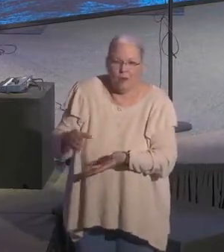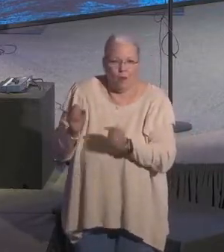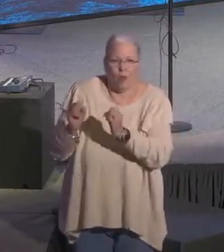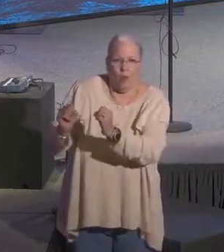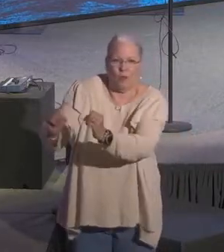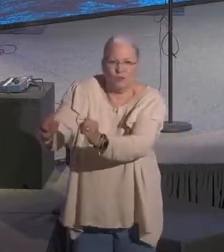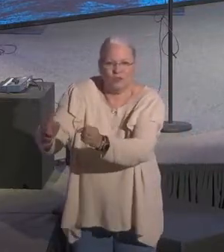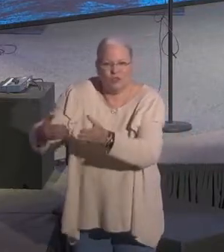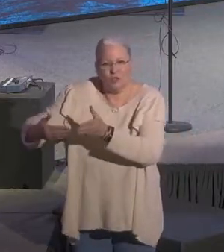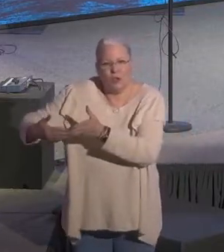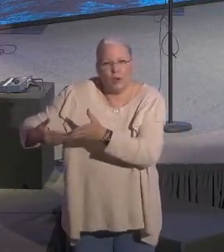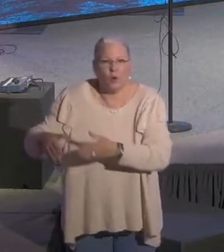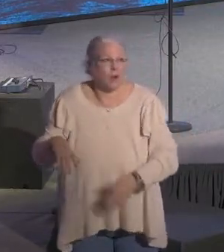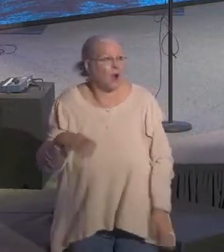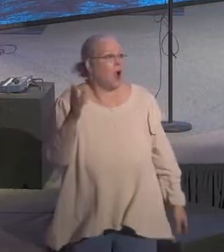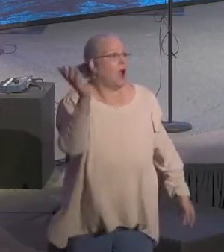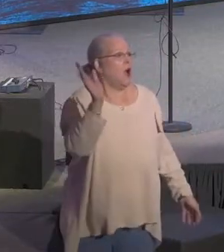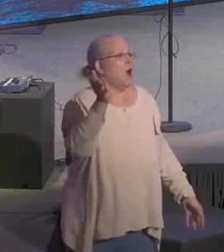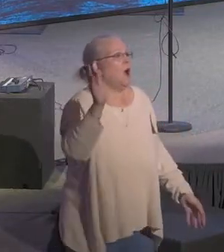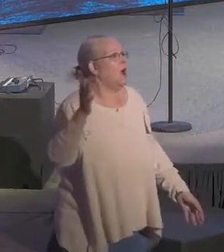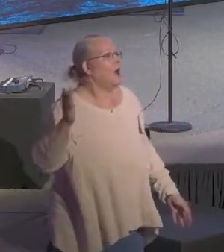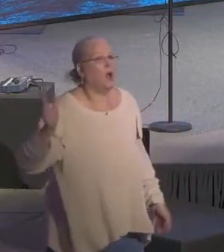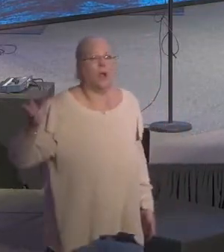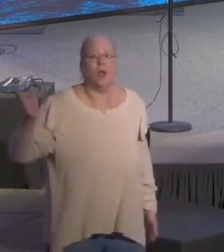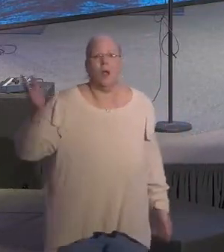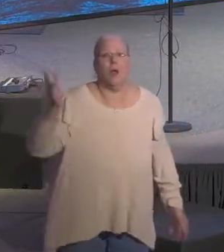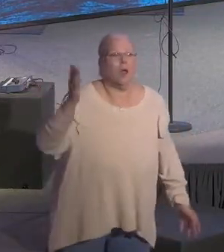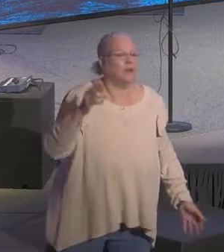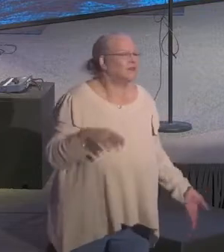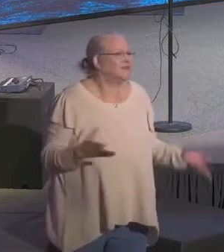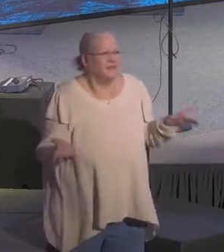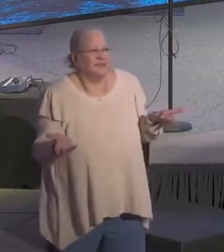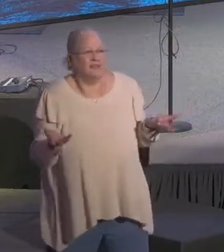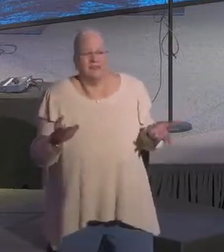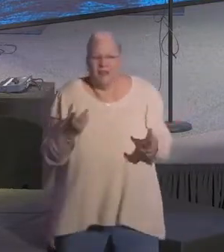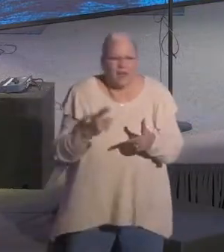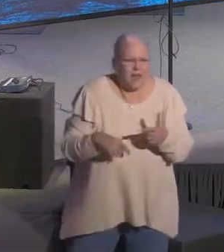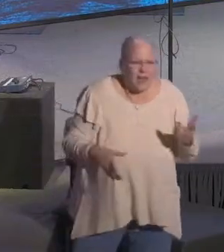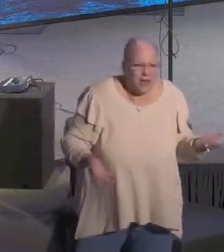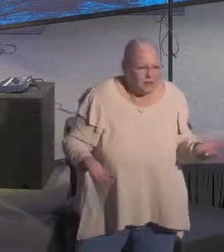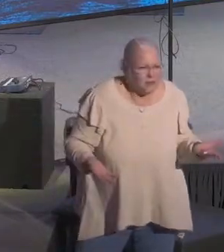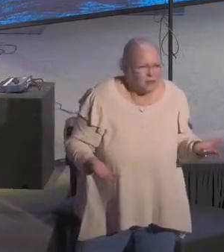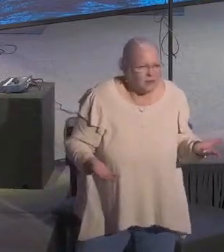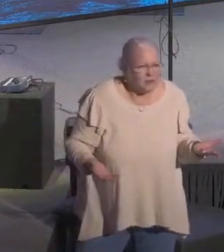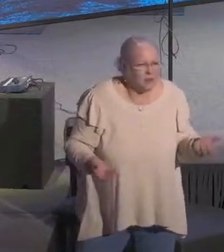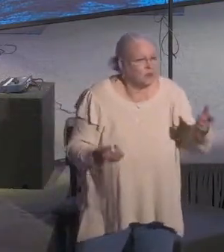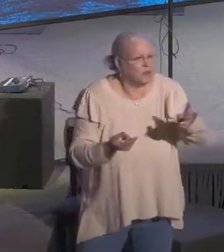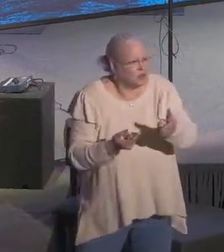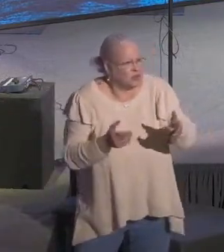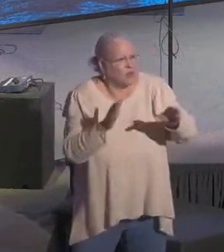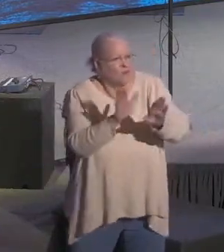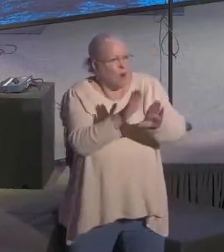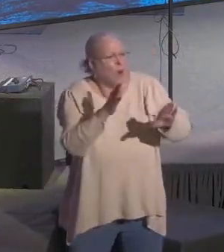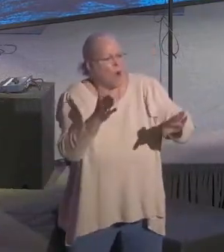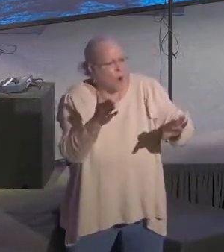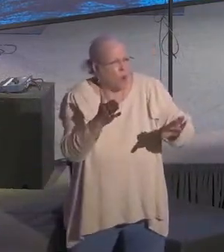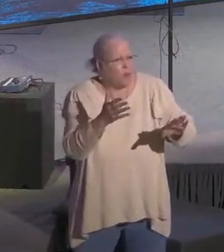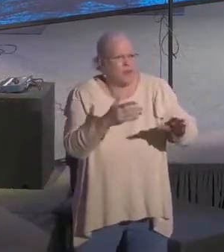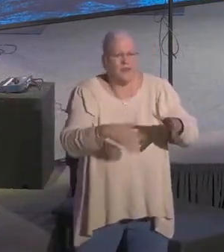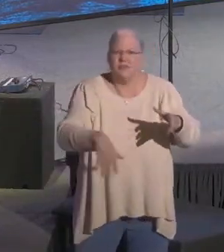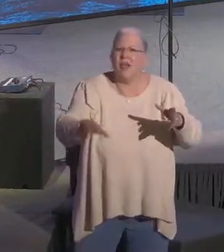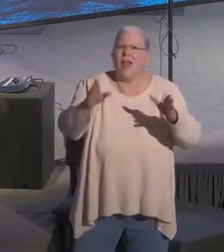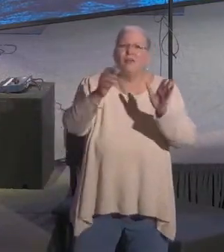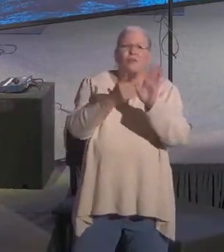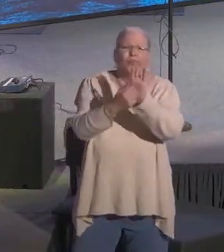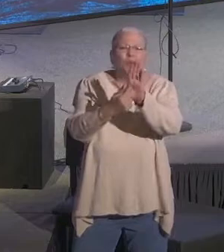going on here. I said, man, thank you for saying that. I know. I don't take it for granted. Believe me. And he said, what should I do now?